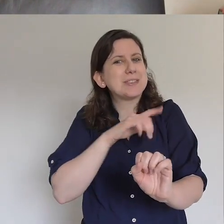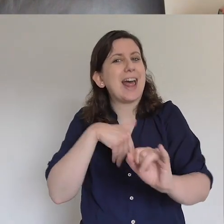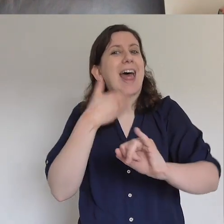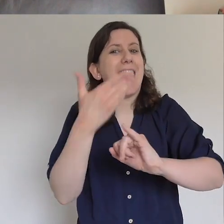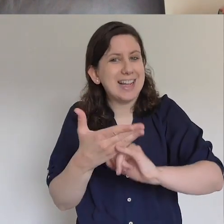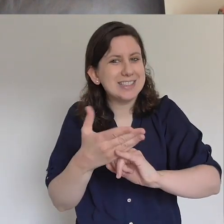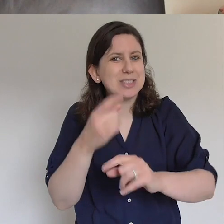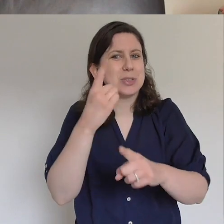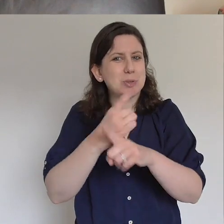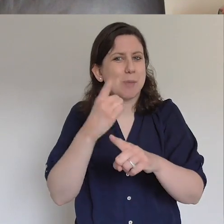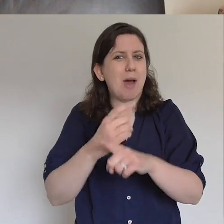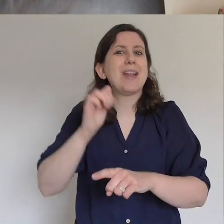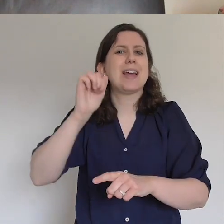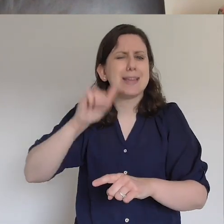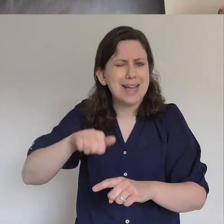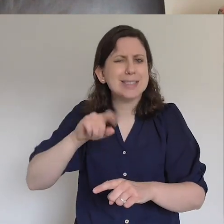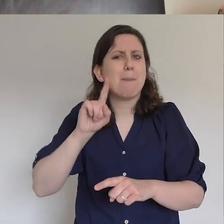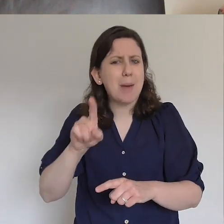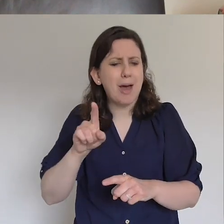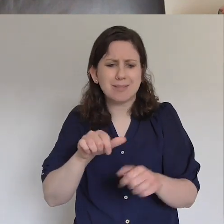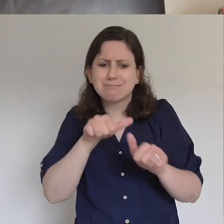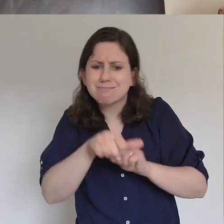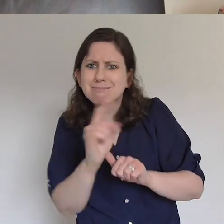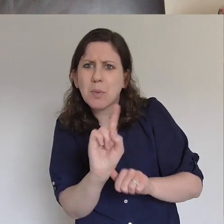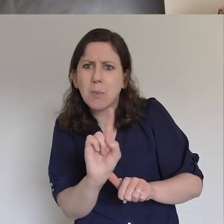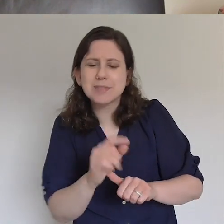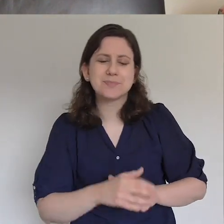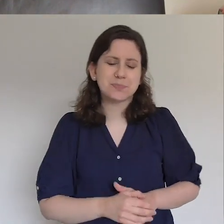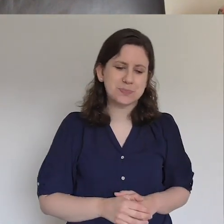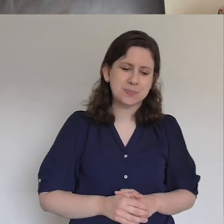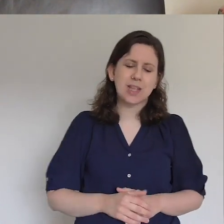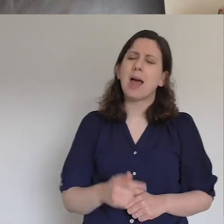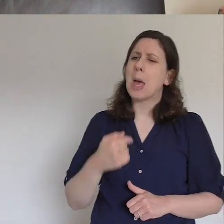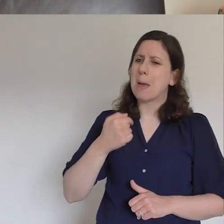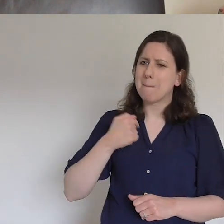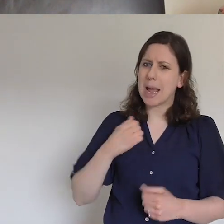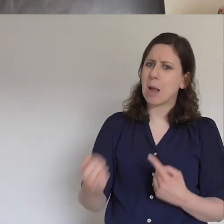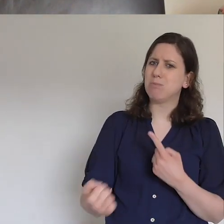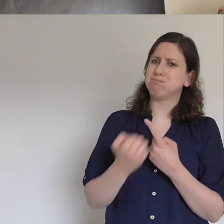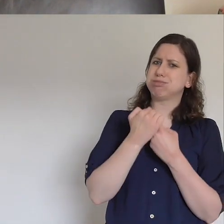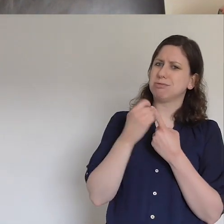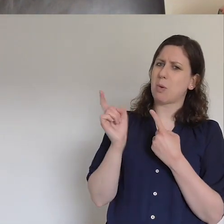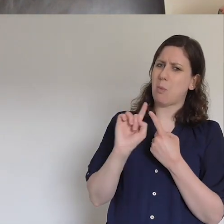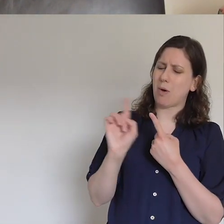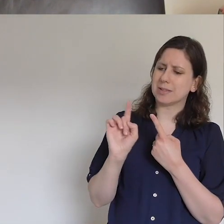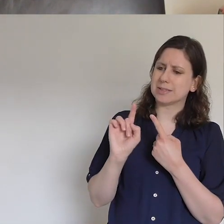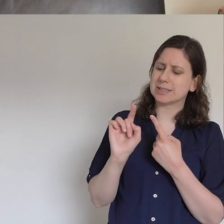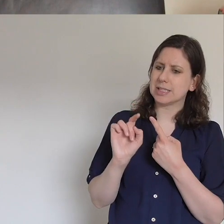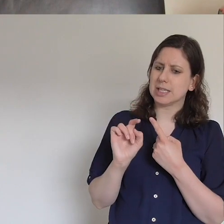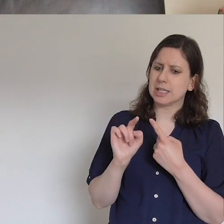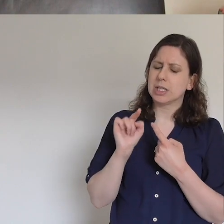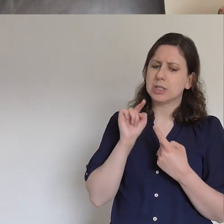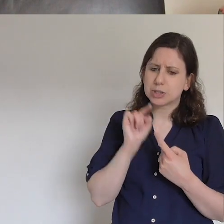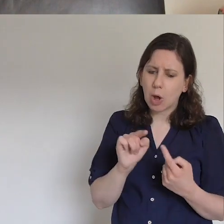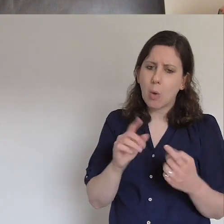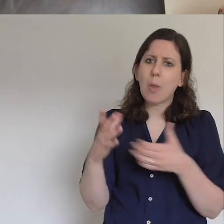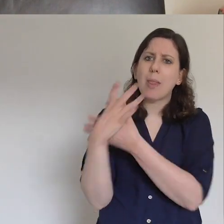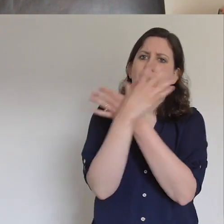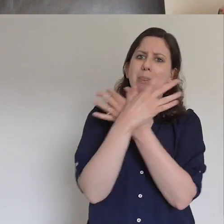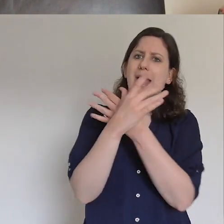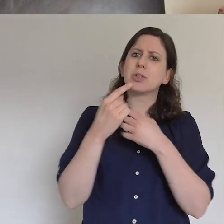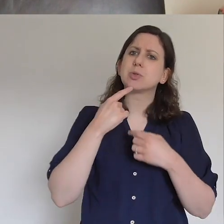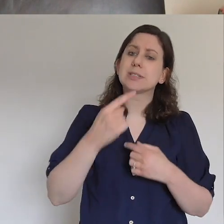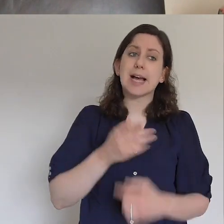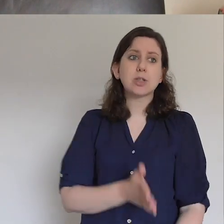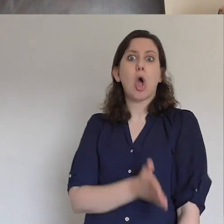good though. And I just, I think what I'm struck by as well is you know, there's this word go and stand in the temple courts